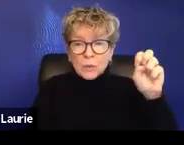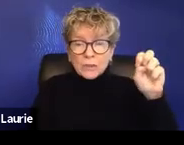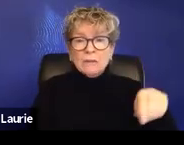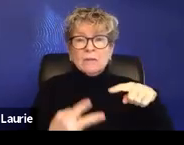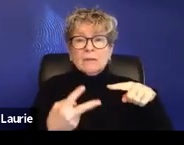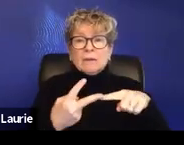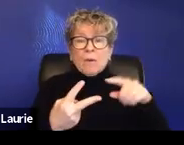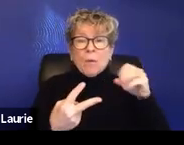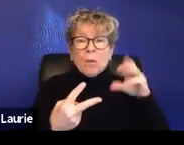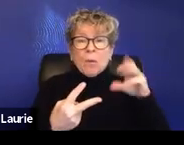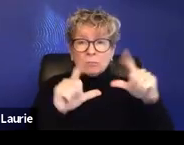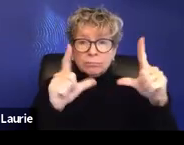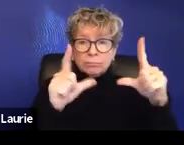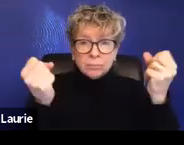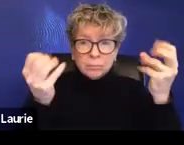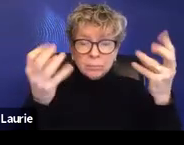not on here.